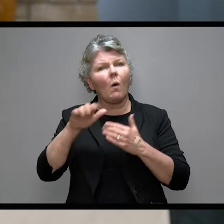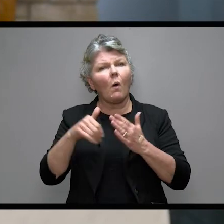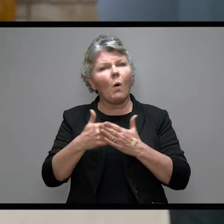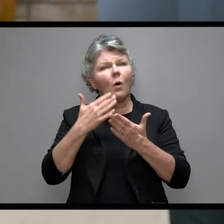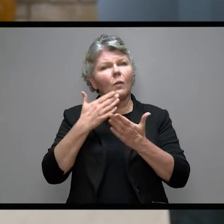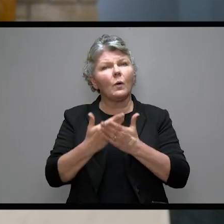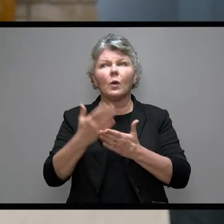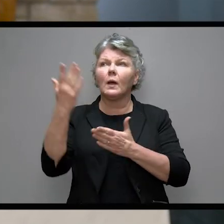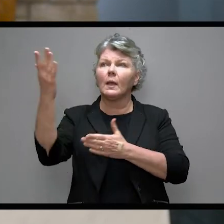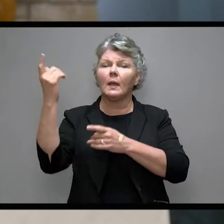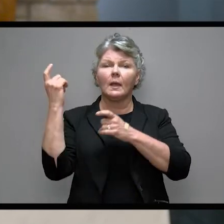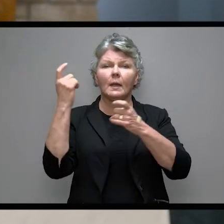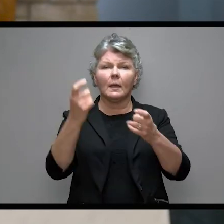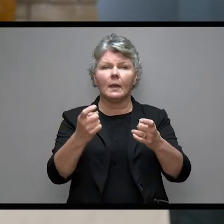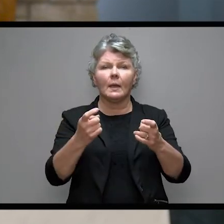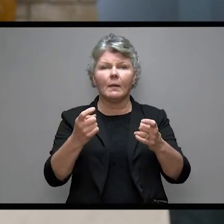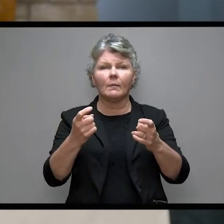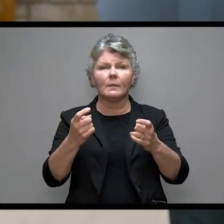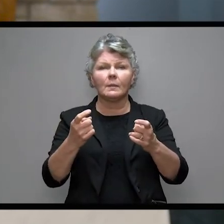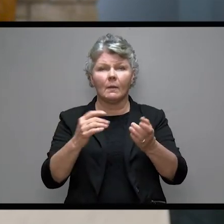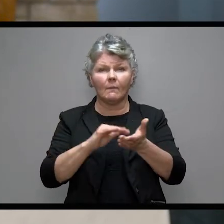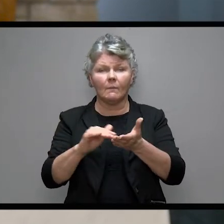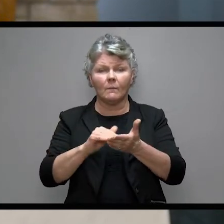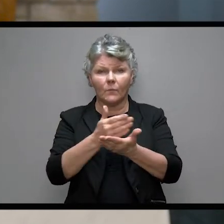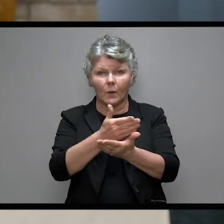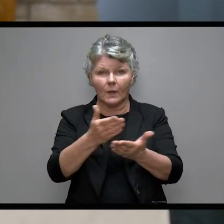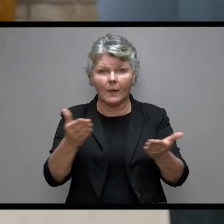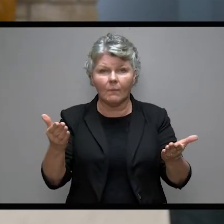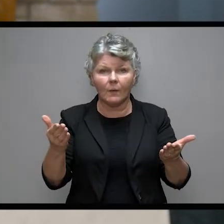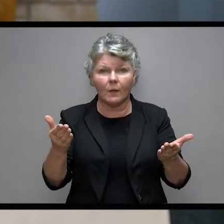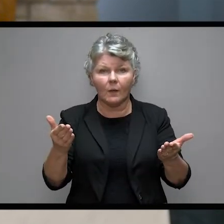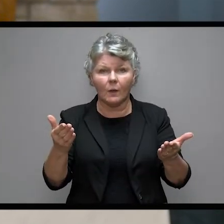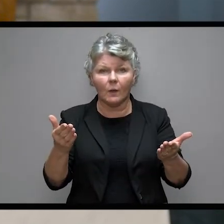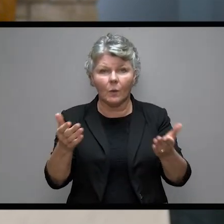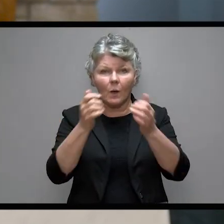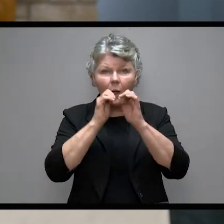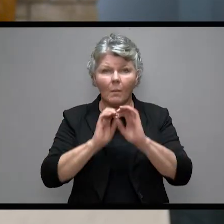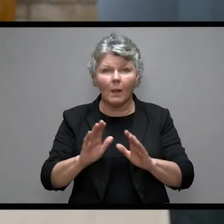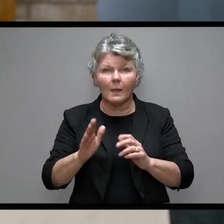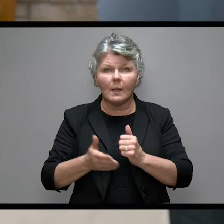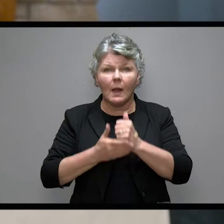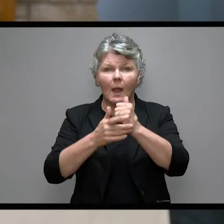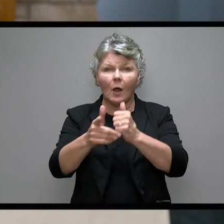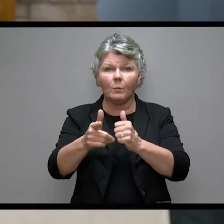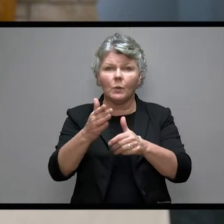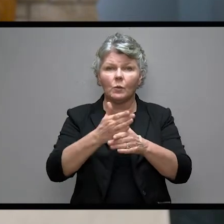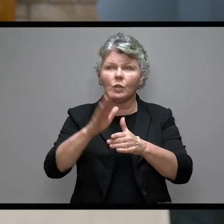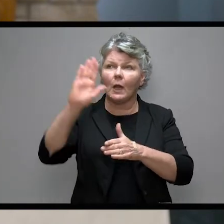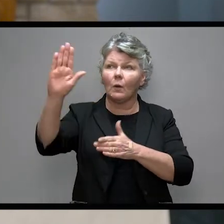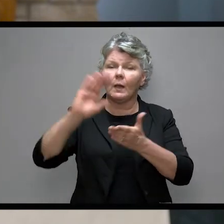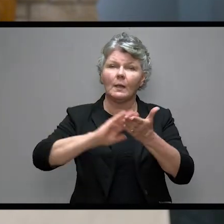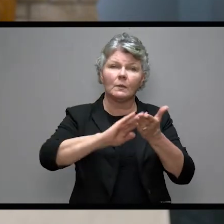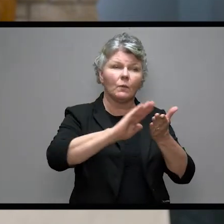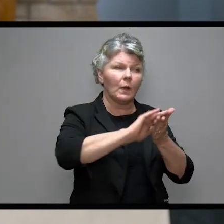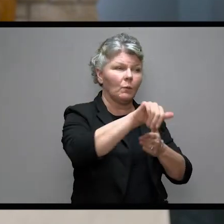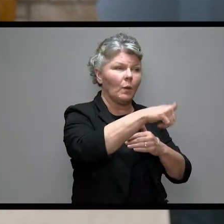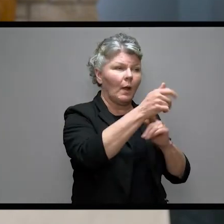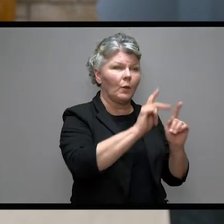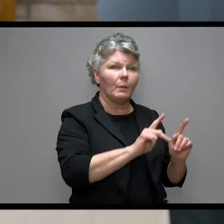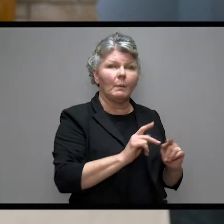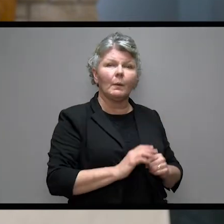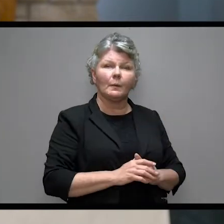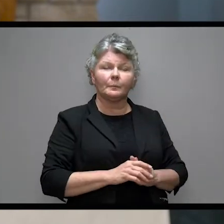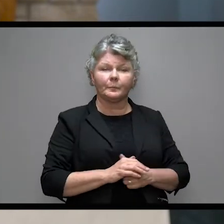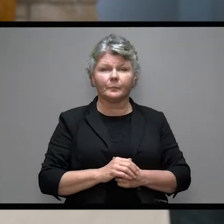bring by forgiving you and then also blessing and helping you to share his forgiveness with